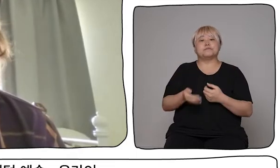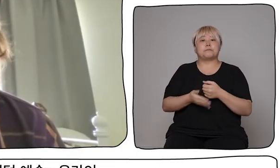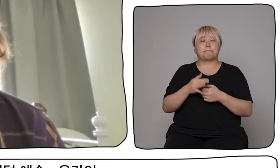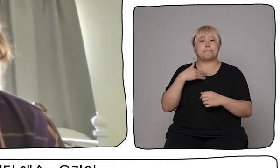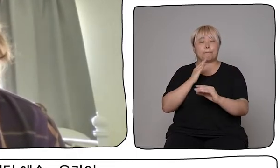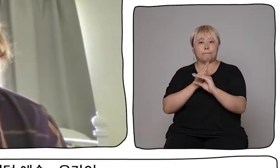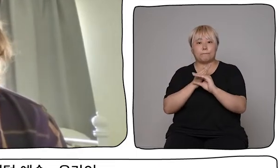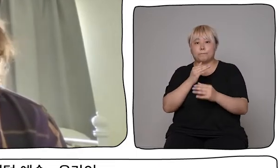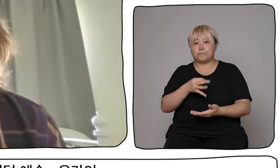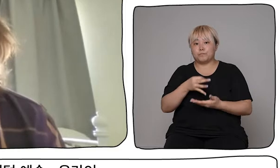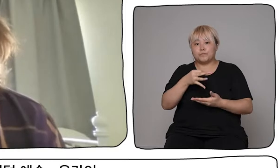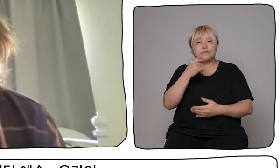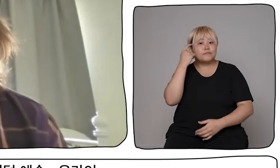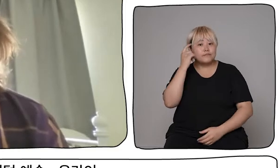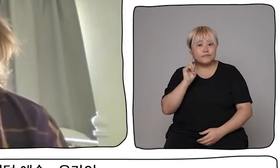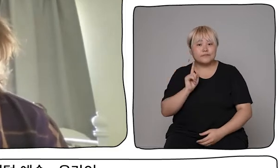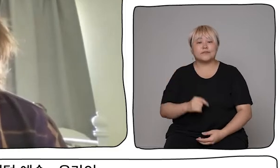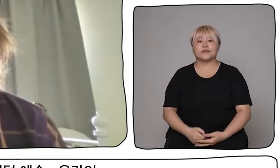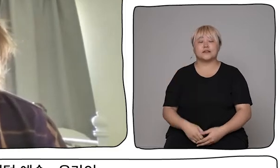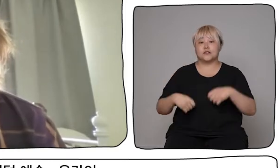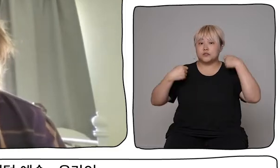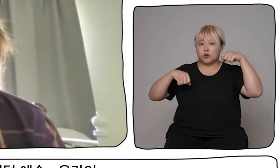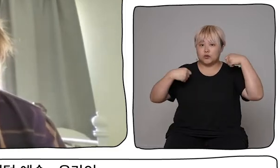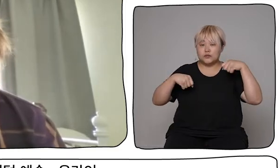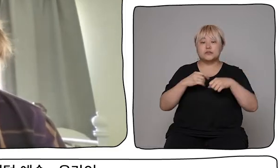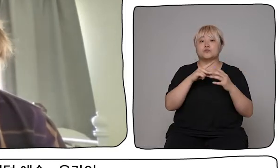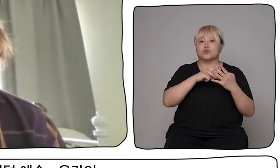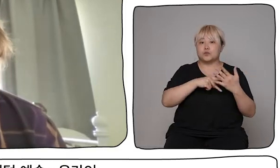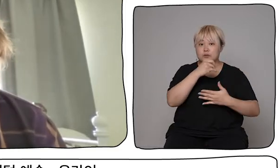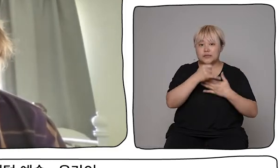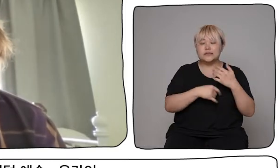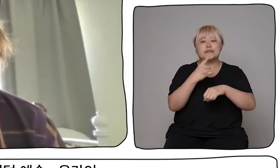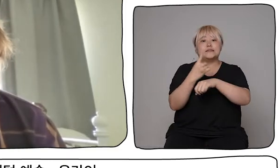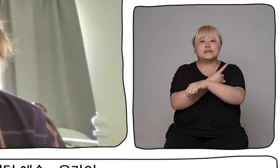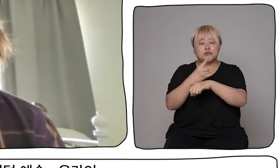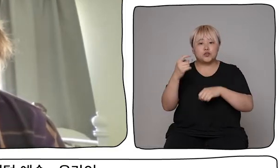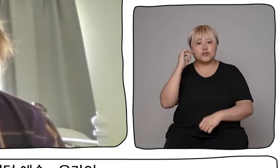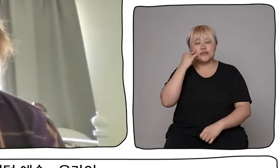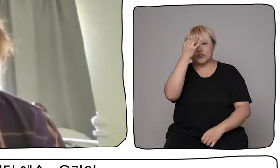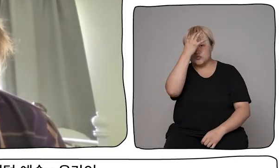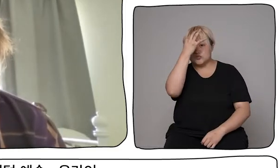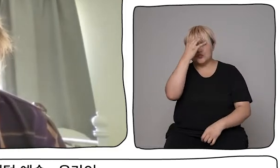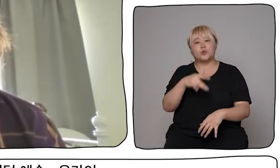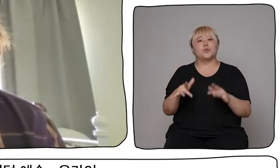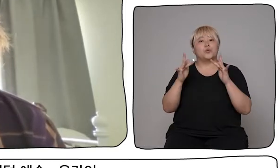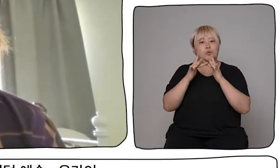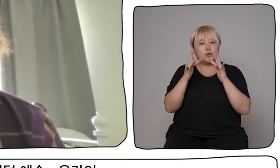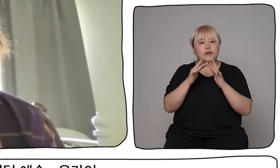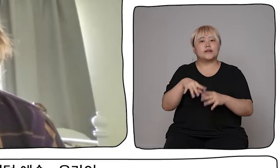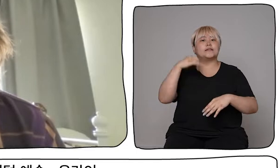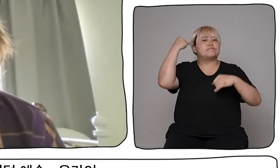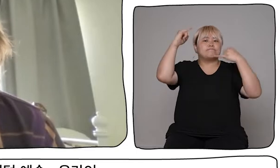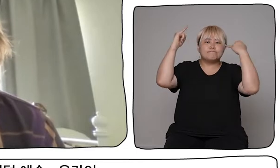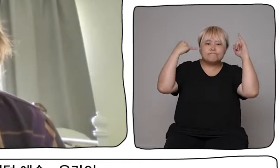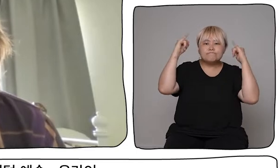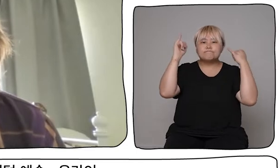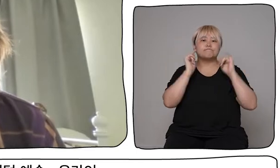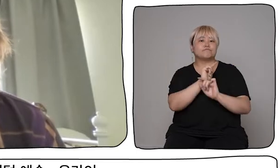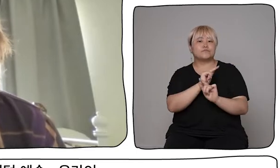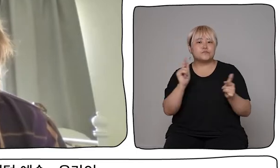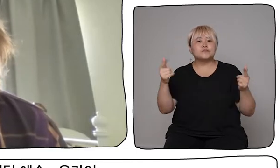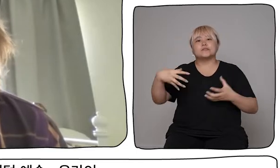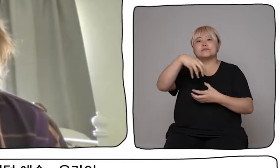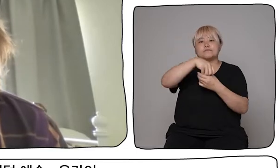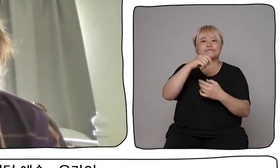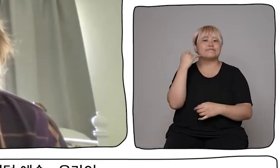exist within the world of theatre or projects that kind of have a sort of digital arts or